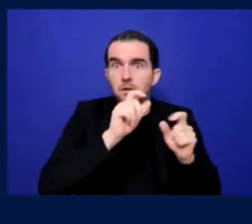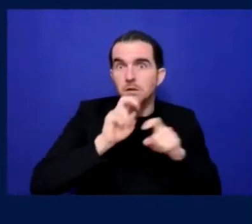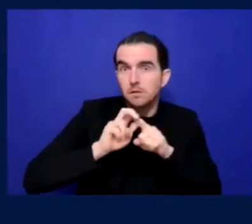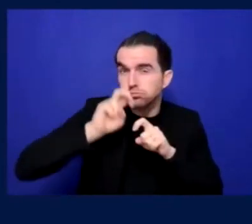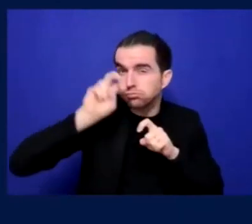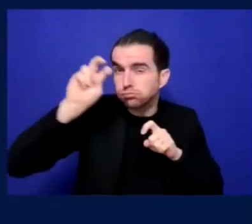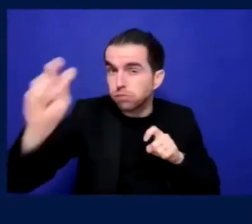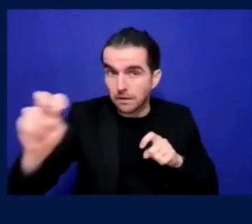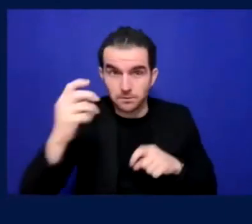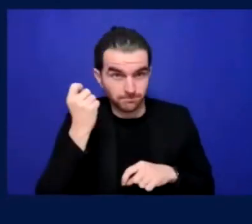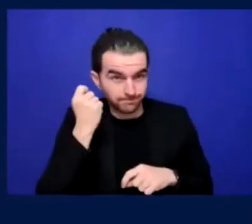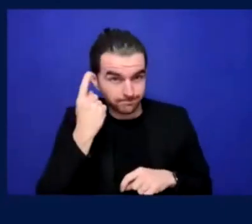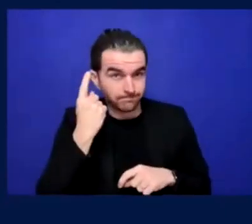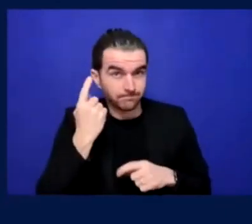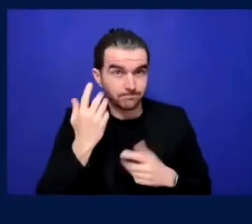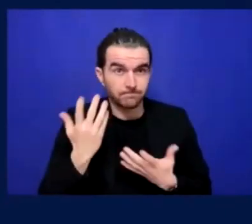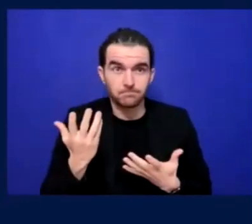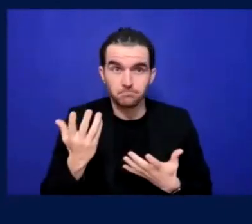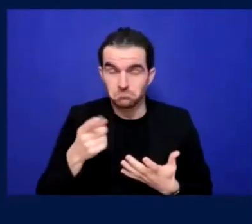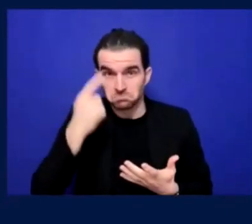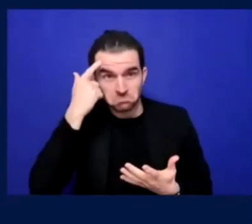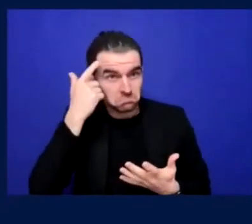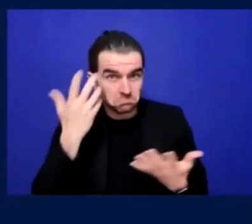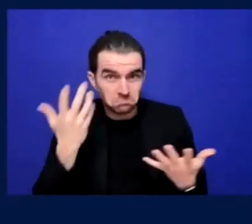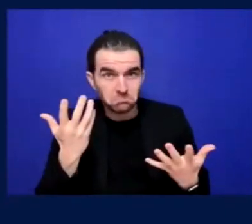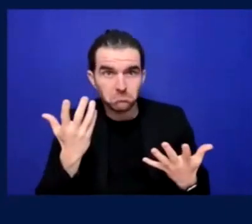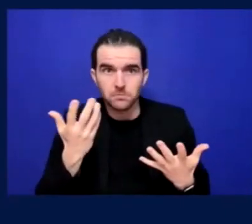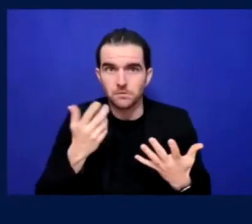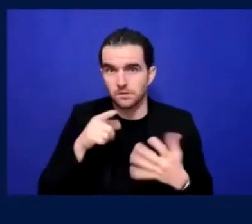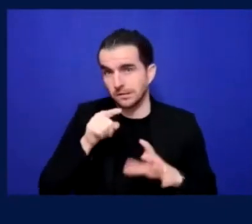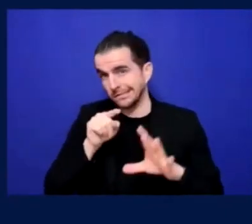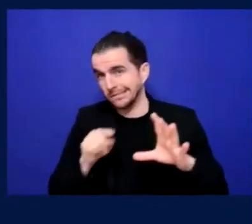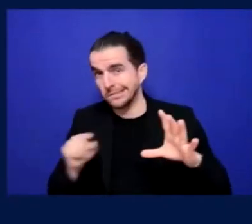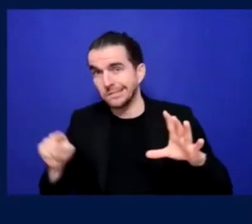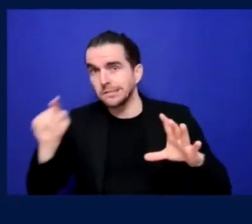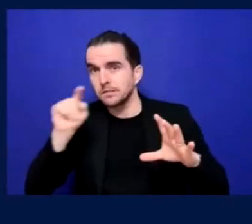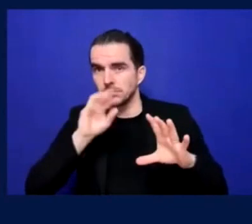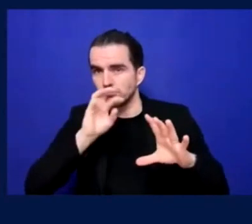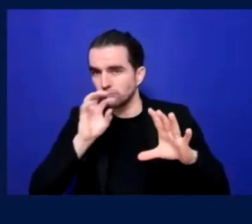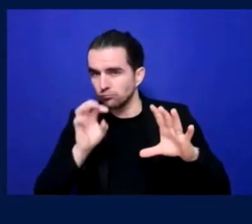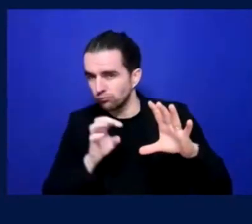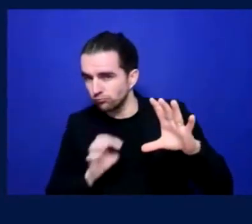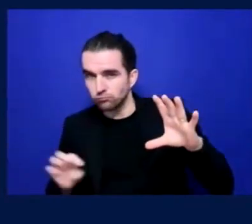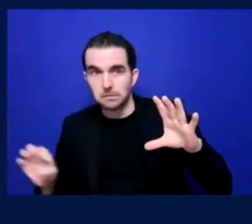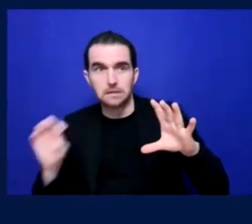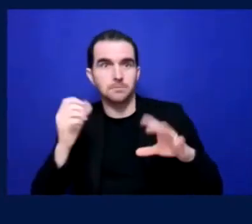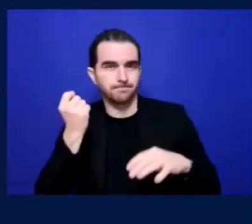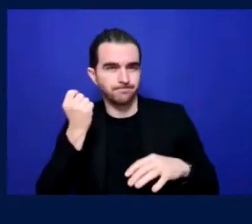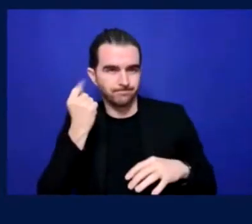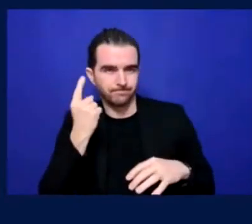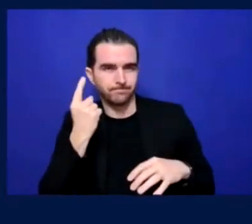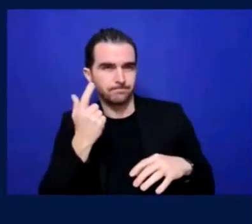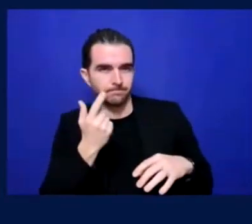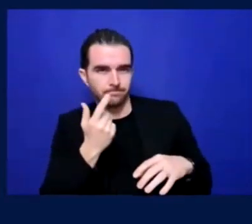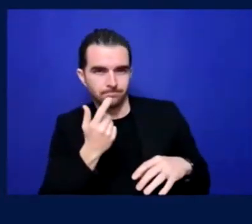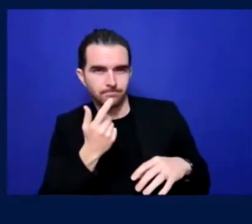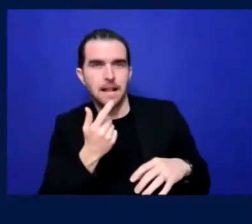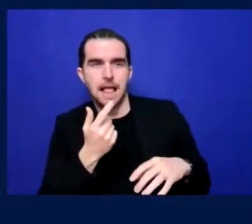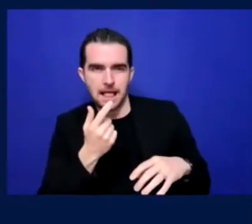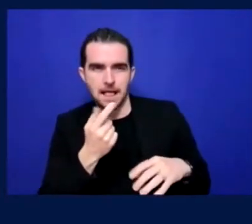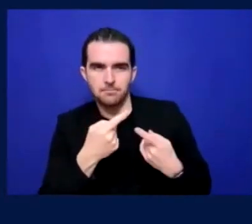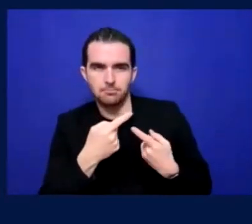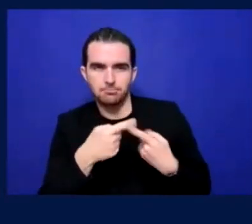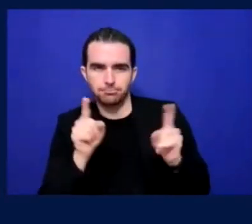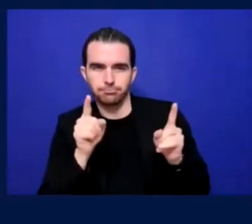Very difficult question, but I, I can say that, uh, I can compare already because, uh,